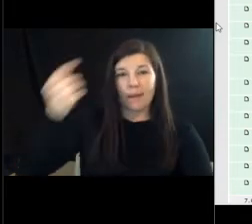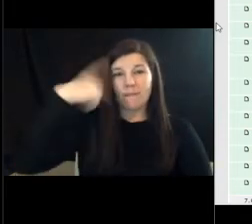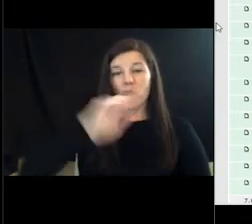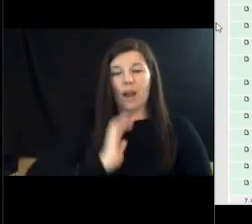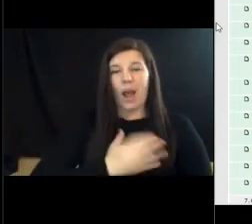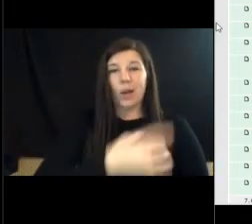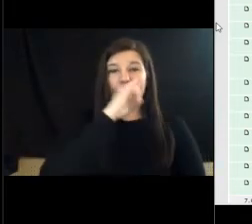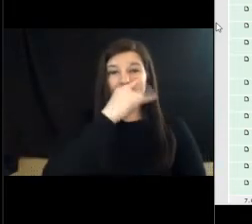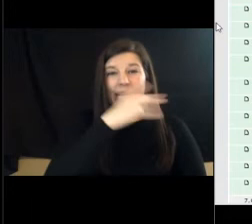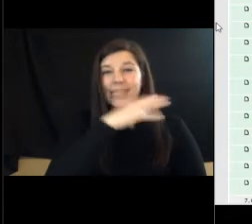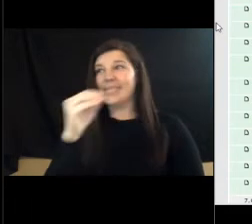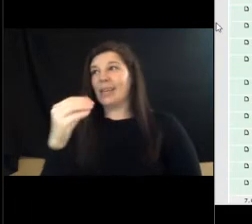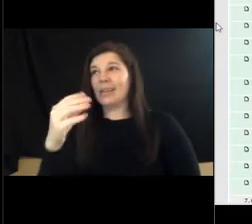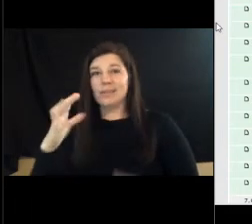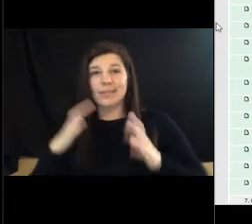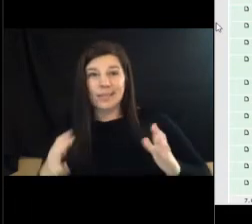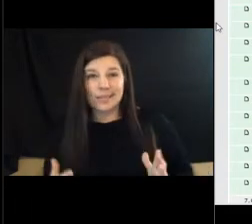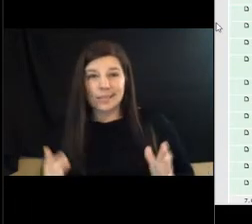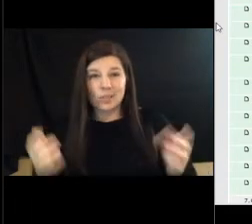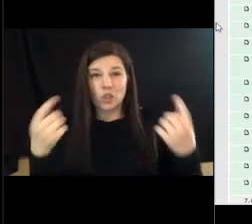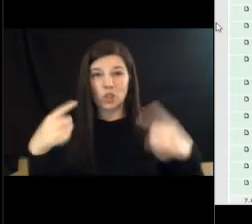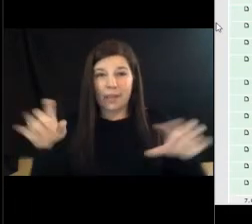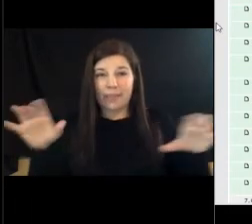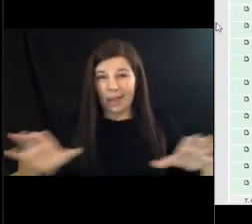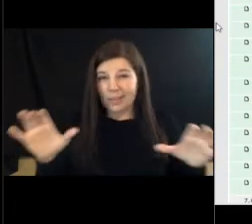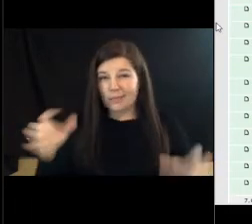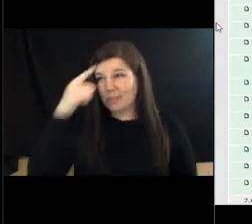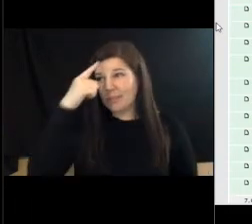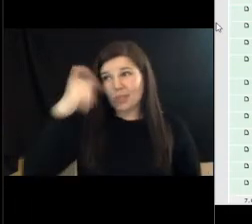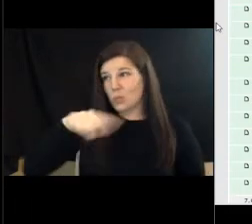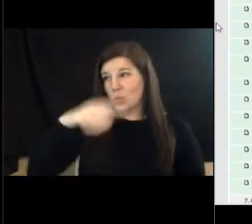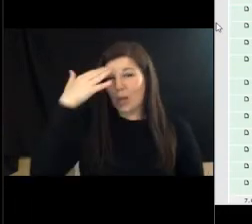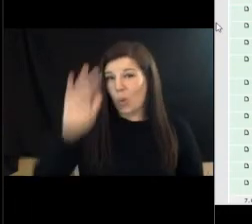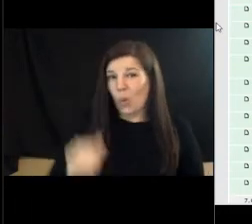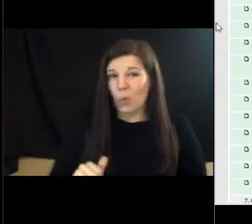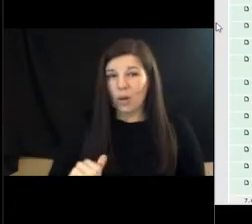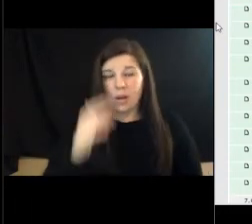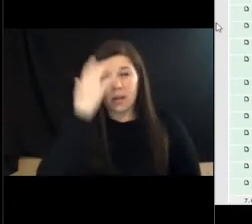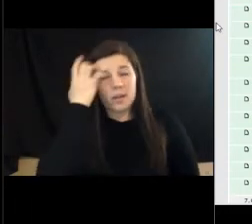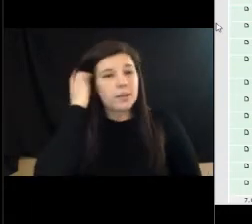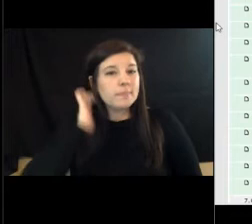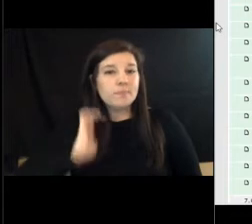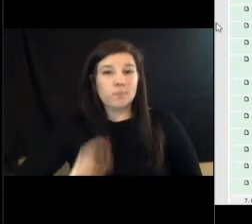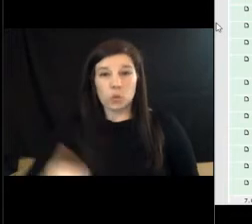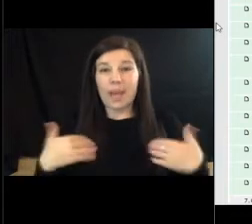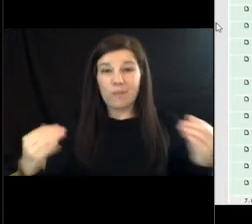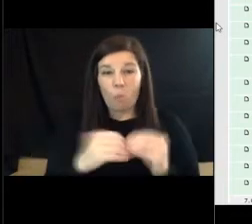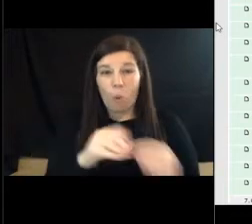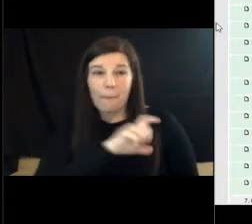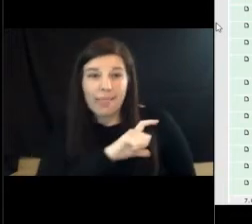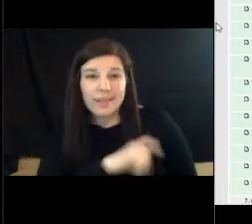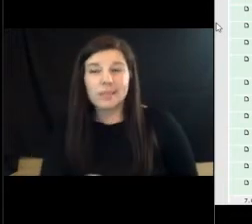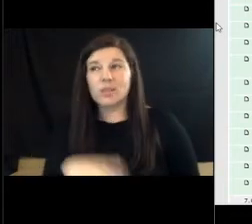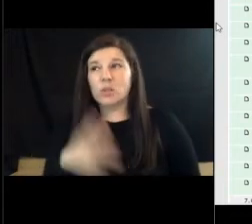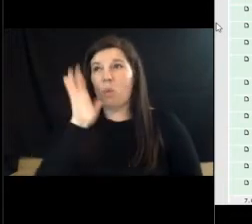they're out with all these activities, because we never know. Uh, have we beefed up? Are we going to do anything to make sure